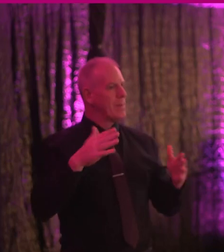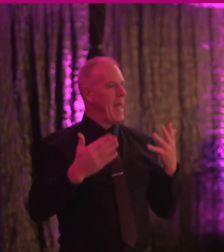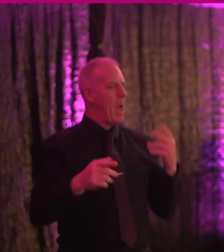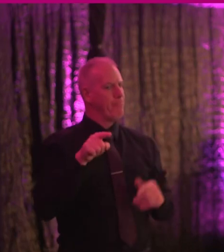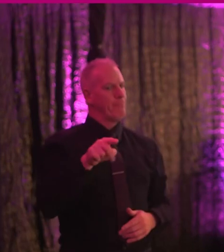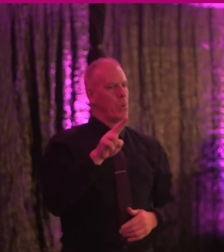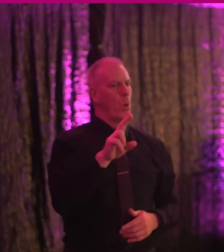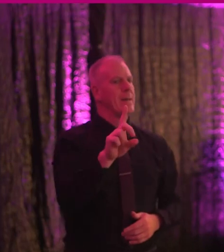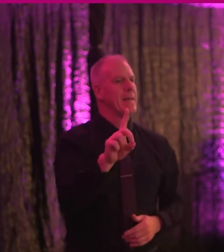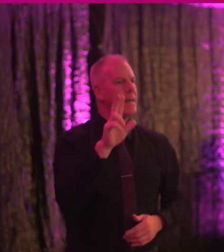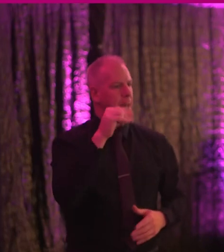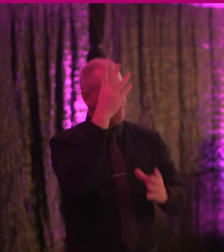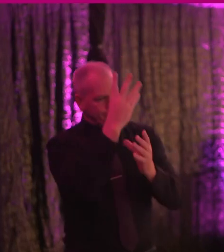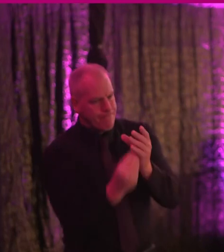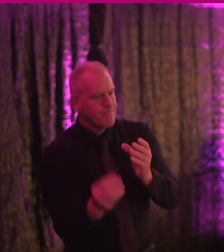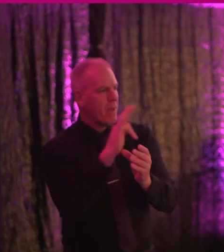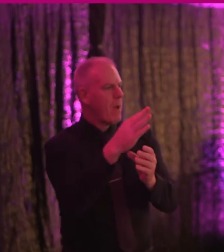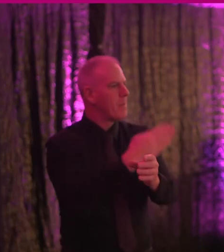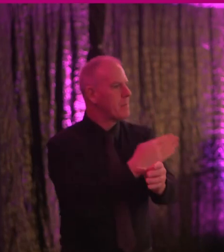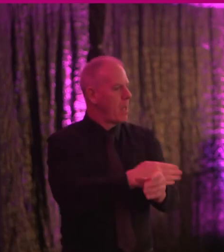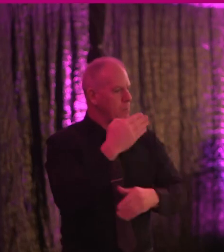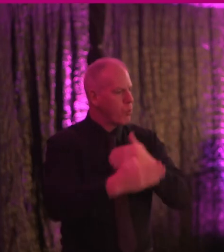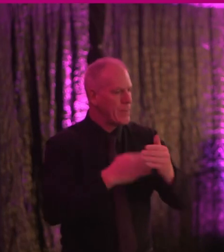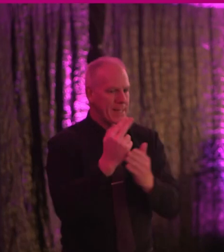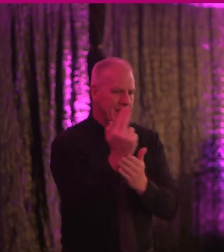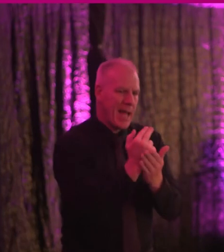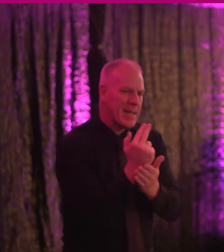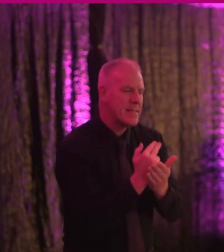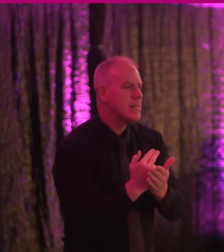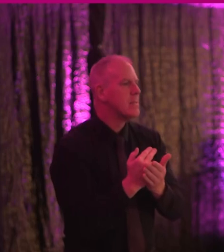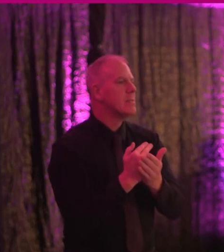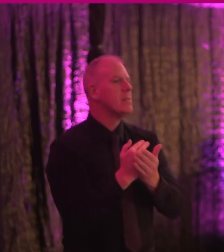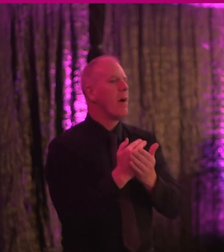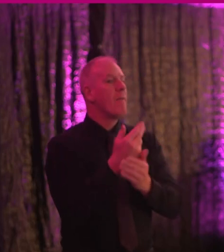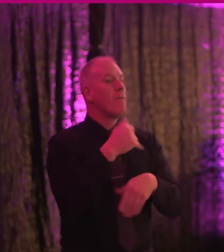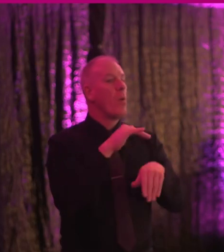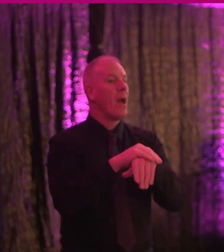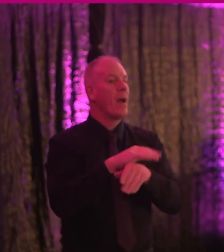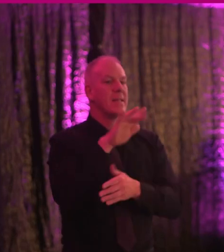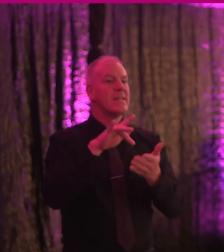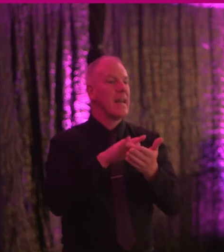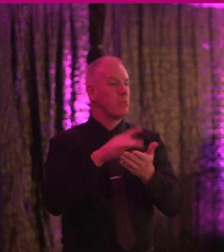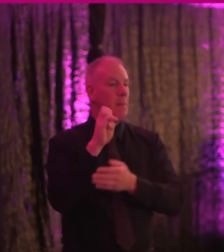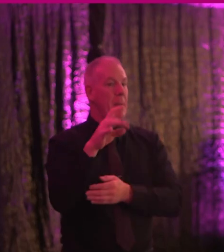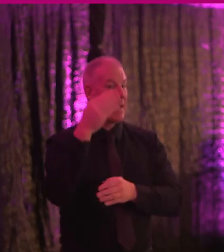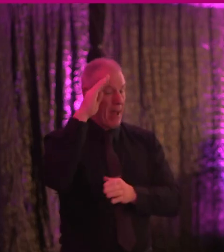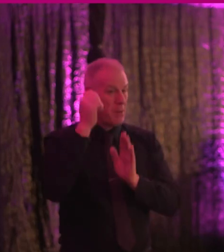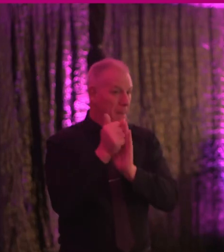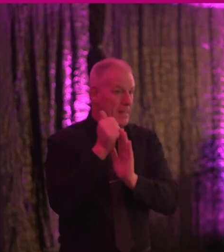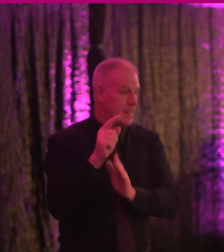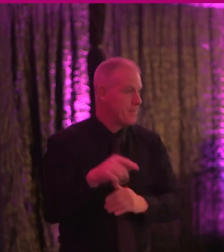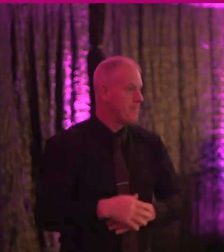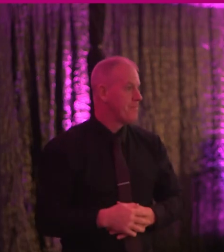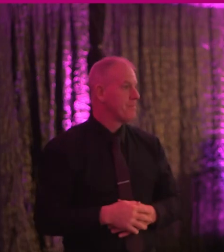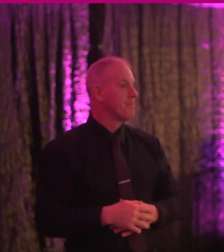design was embedded from the very start of the design process for the Central Bank of Ireland building. I understand